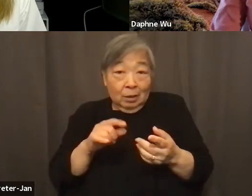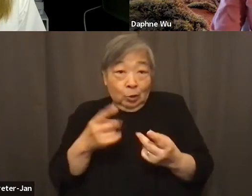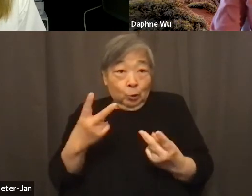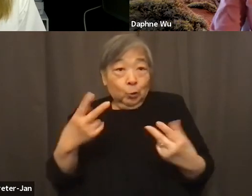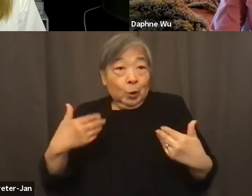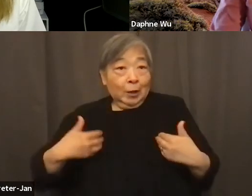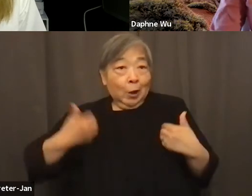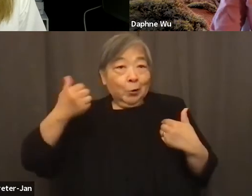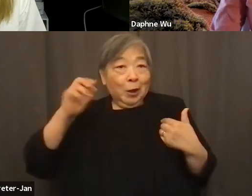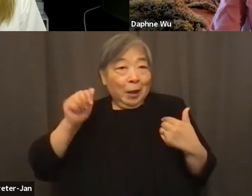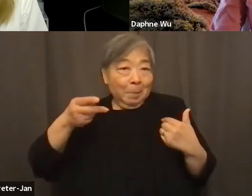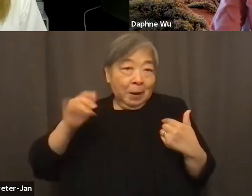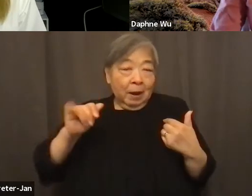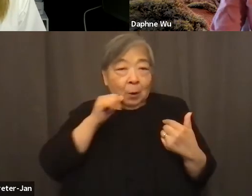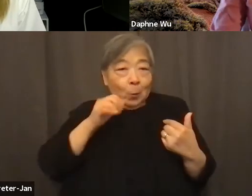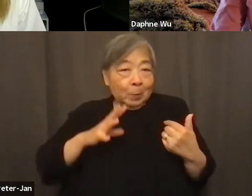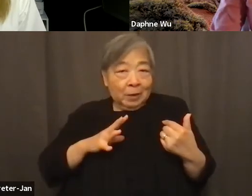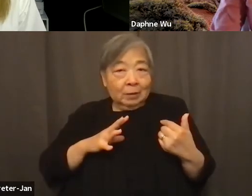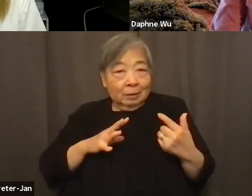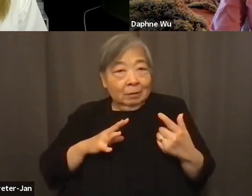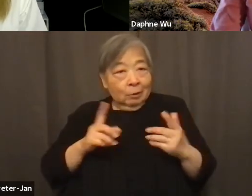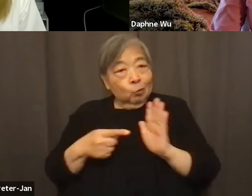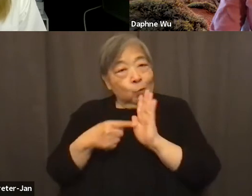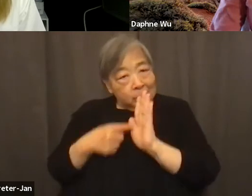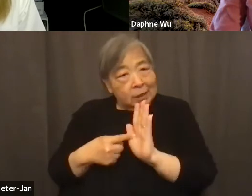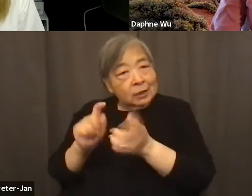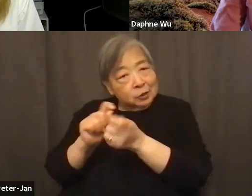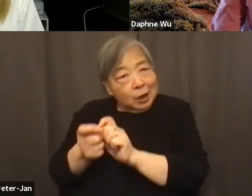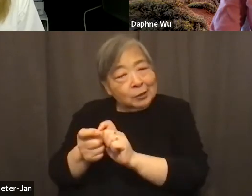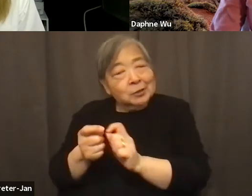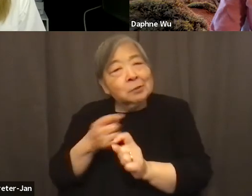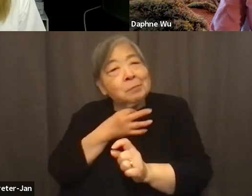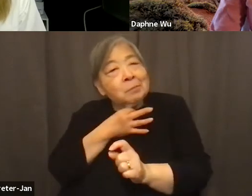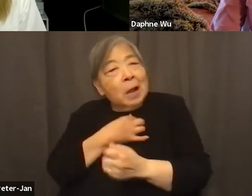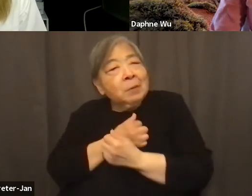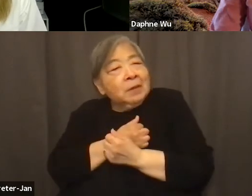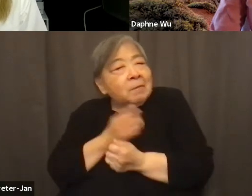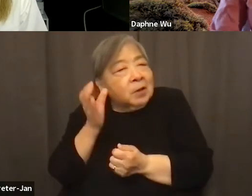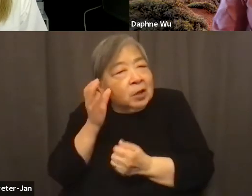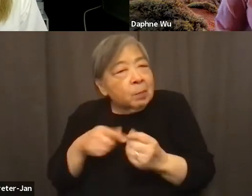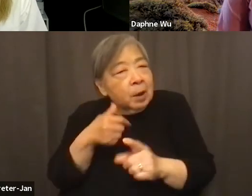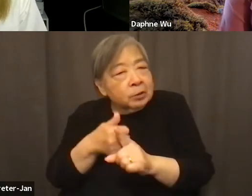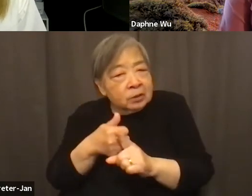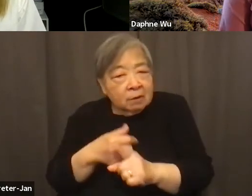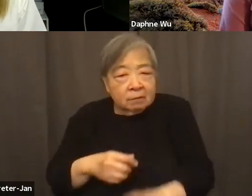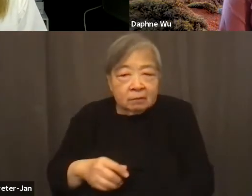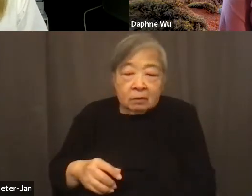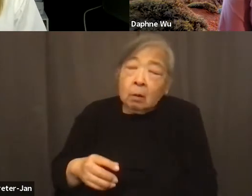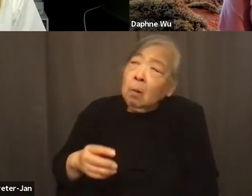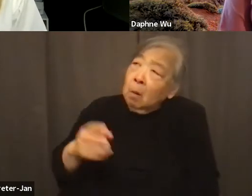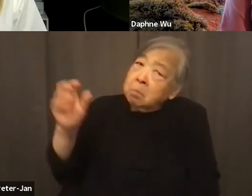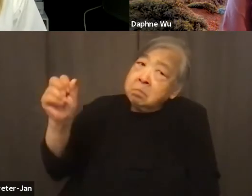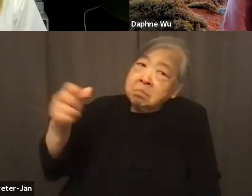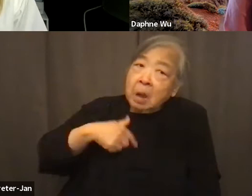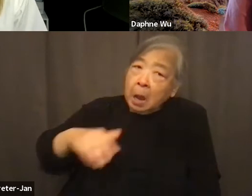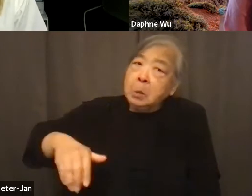AAPI women that are, you know, representing change. So, I'd love to hear about yourself. Yeah. Yeah. So, I grew up